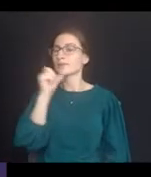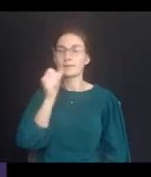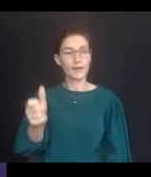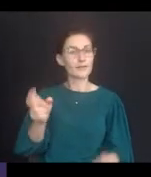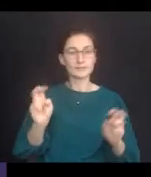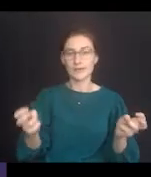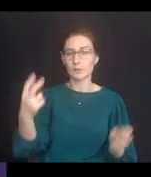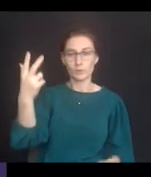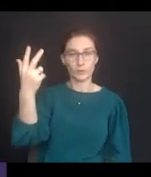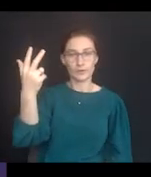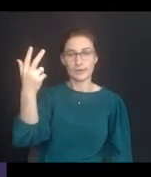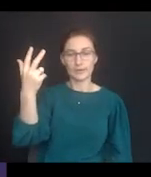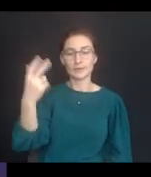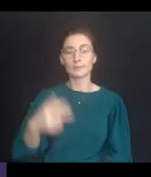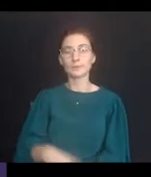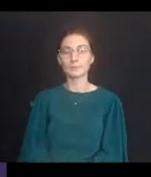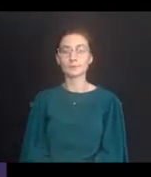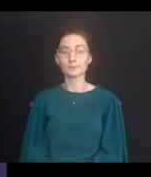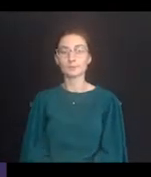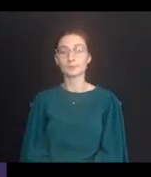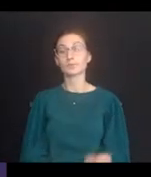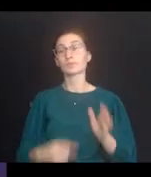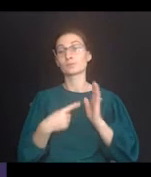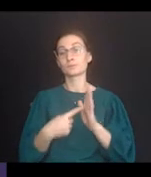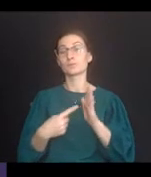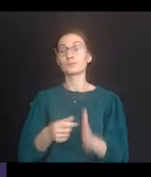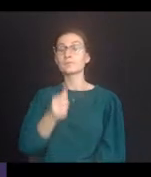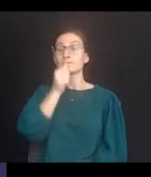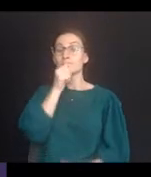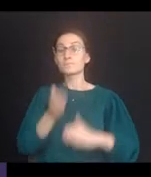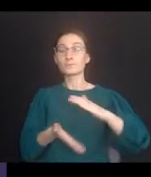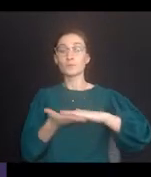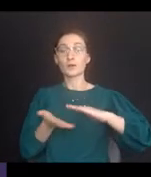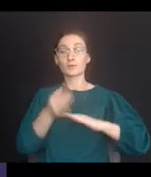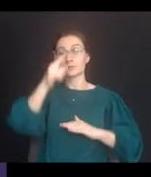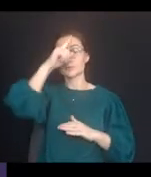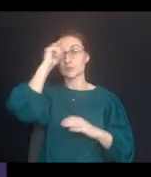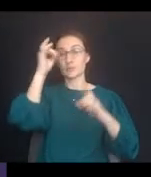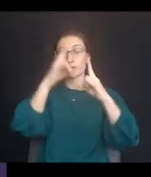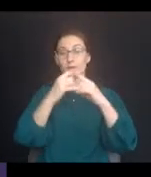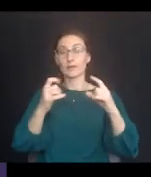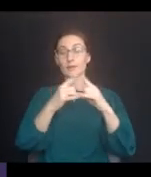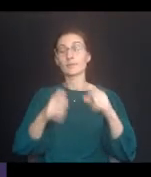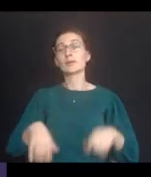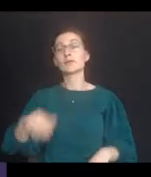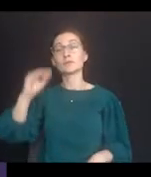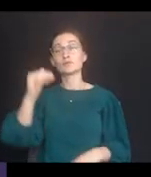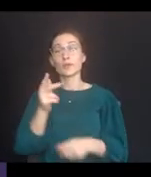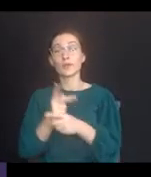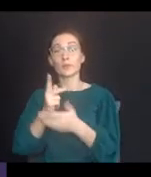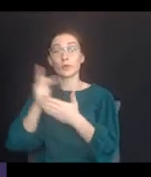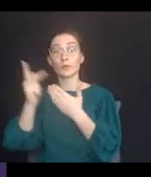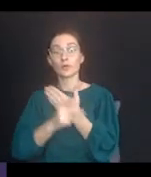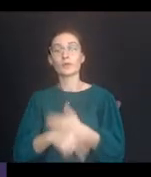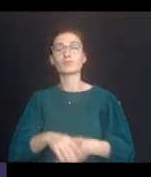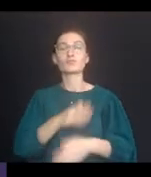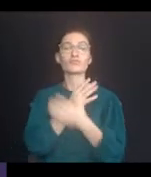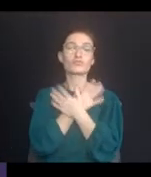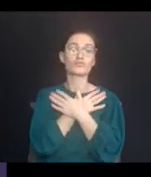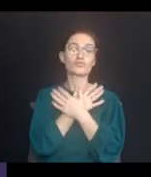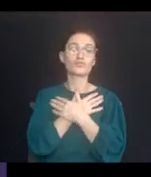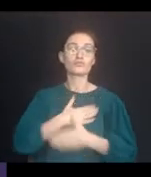not by Title III. State and local public entities, entities entities, child care programs,